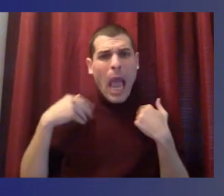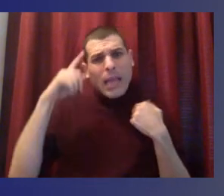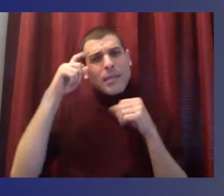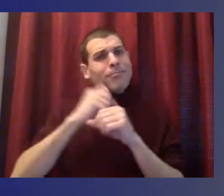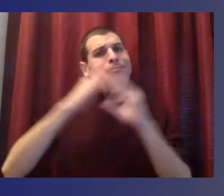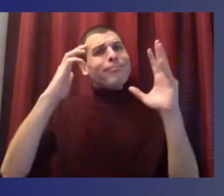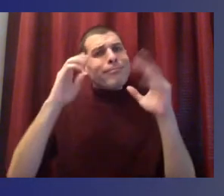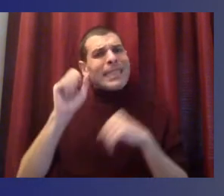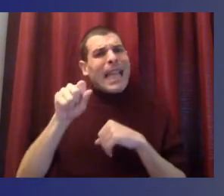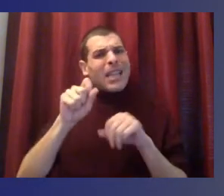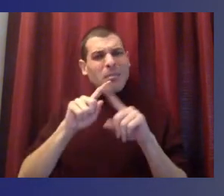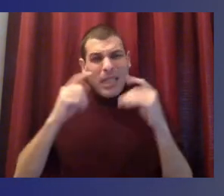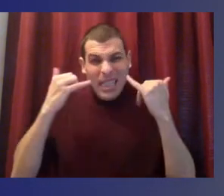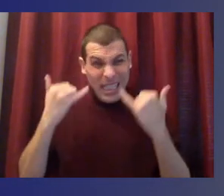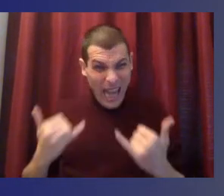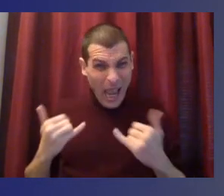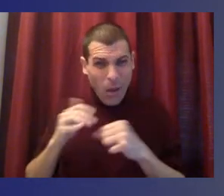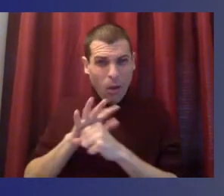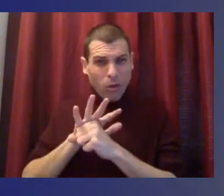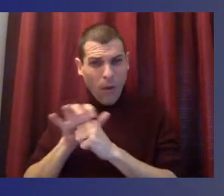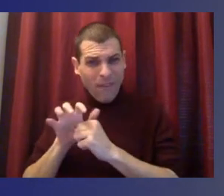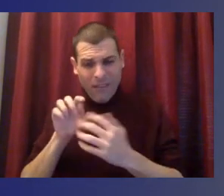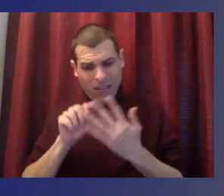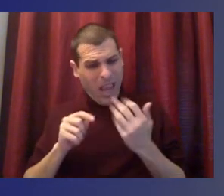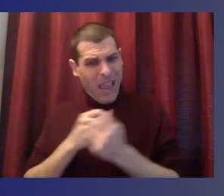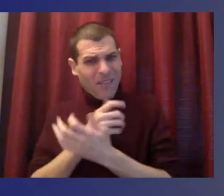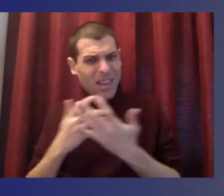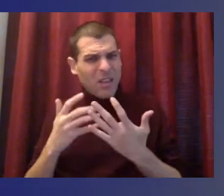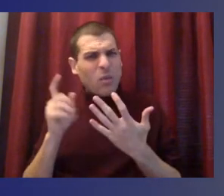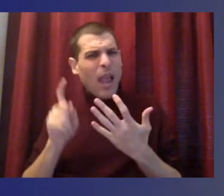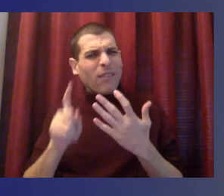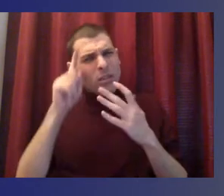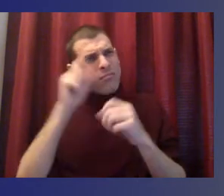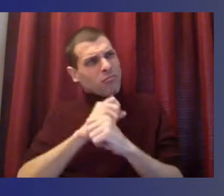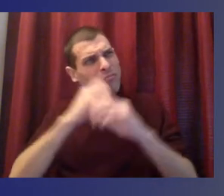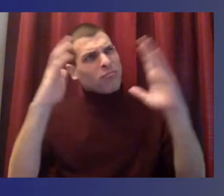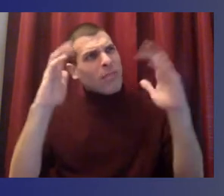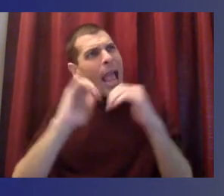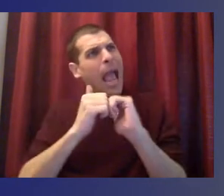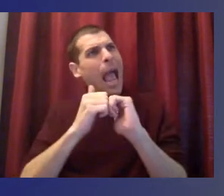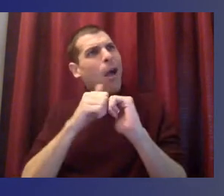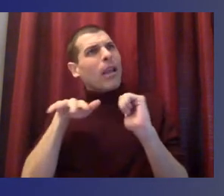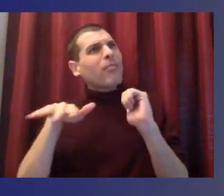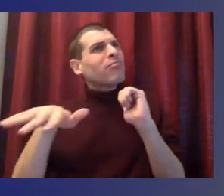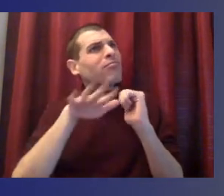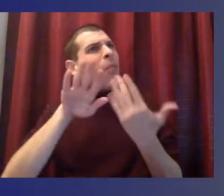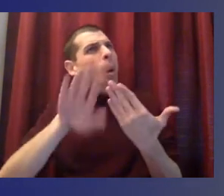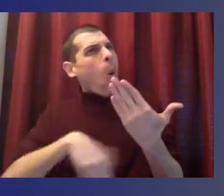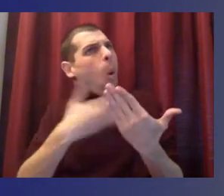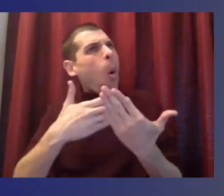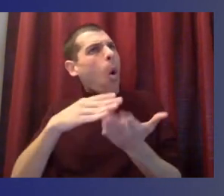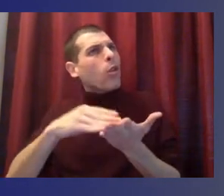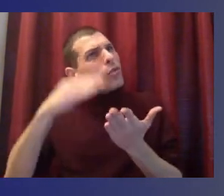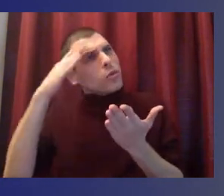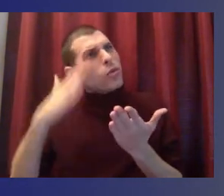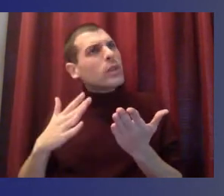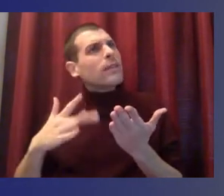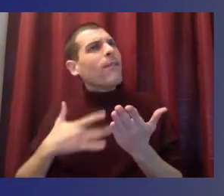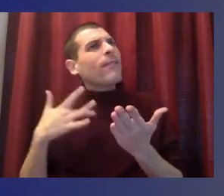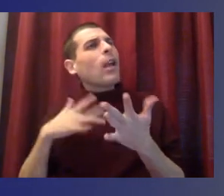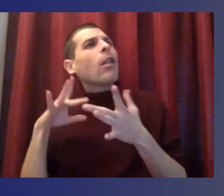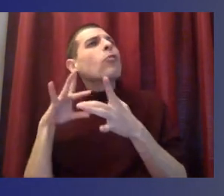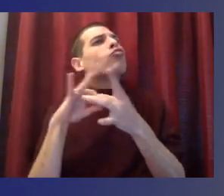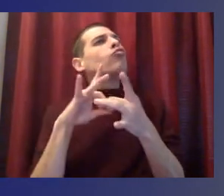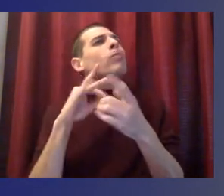a sense of belonging. Right? And so it was our students who said, you know, I don't know that if I, I don't know that I feel safe